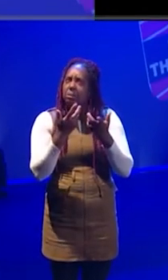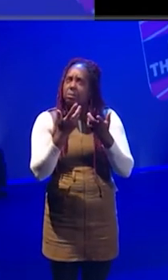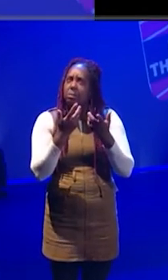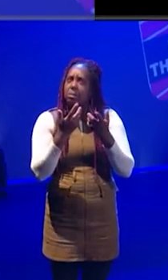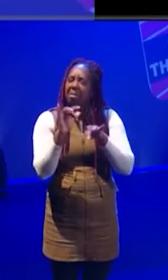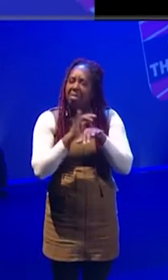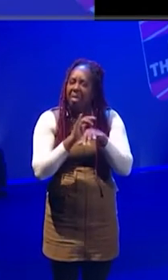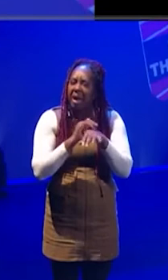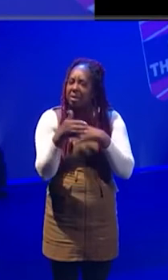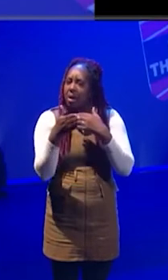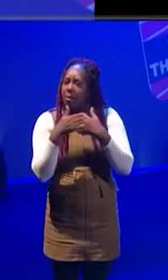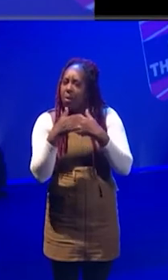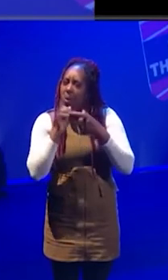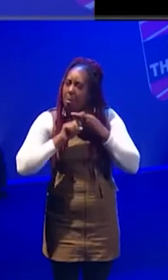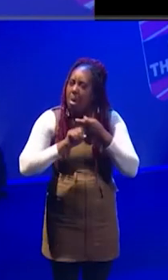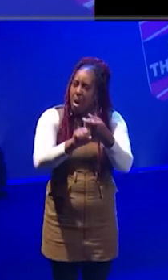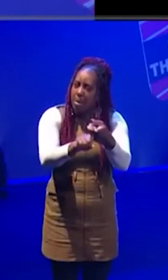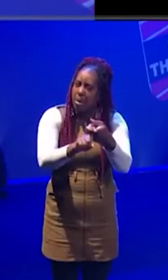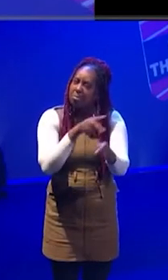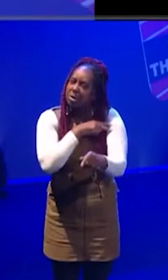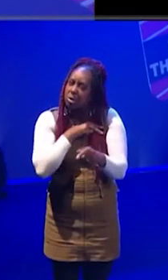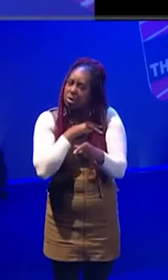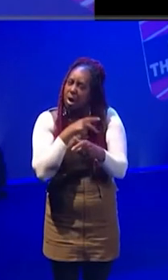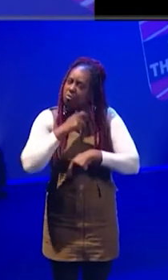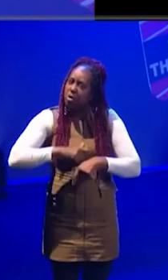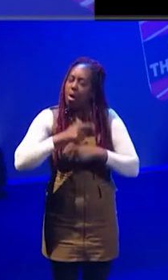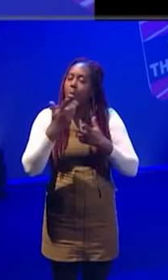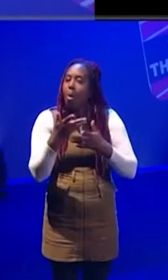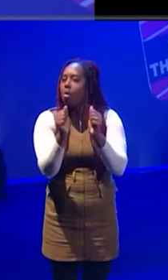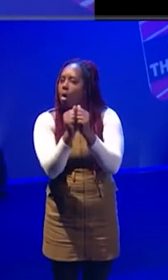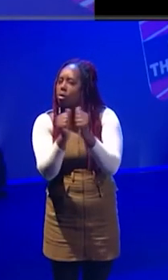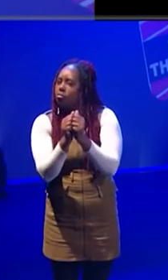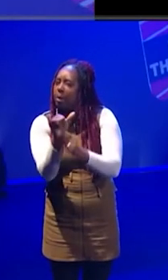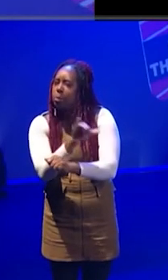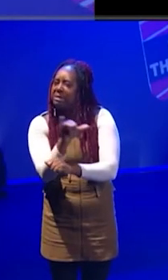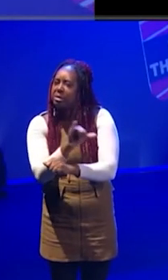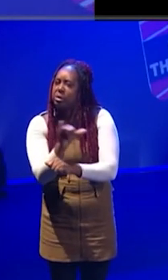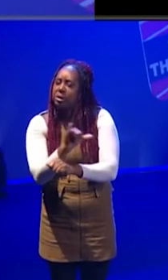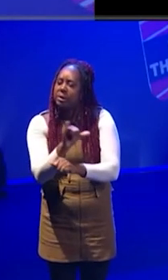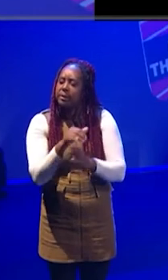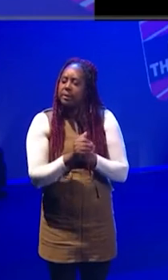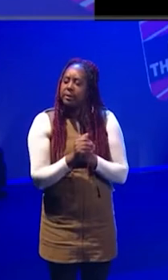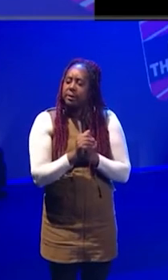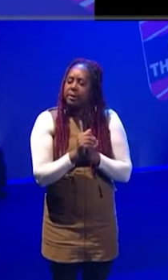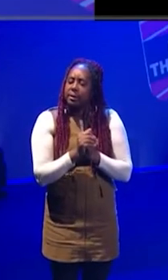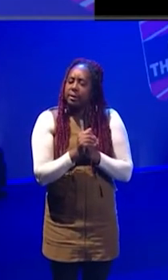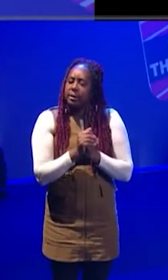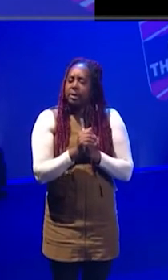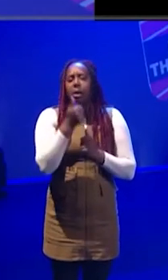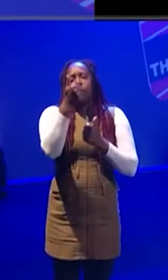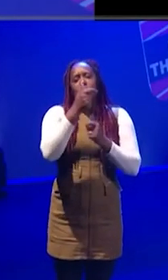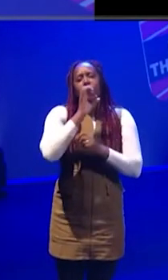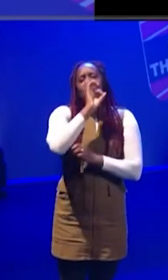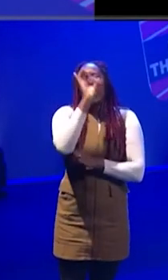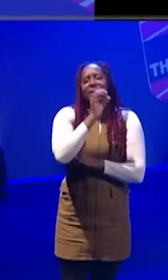technical theatre, more likely to be a permanent staff role or self-employed contracts? And how do you work with those? Mmm. Good question.